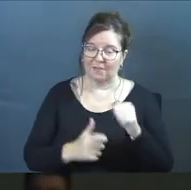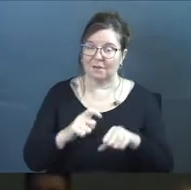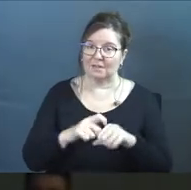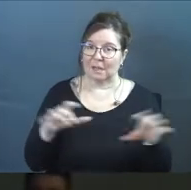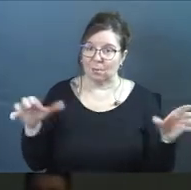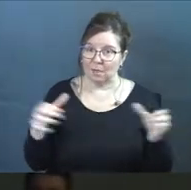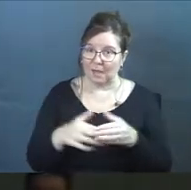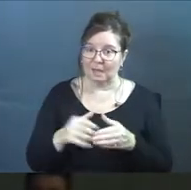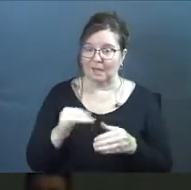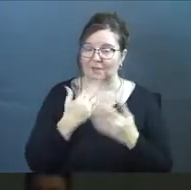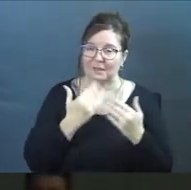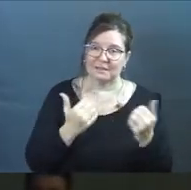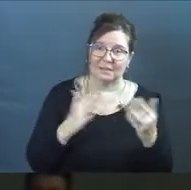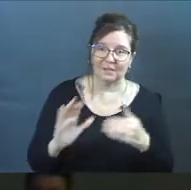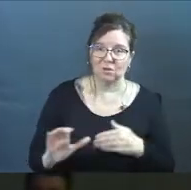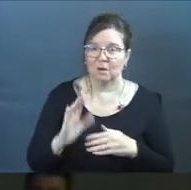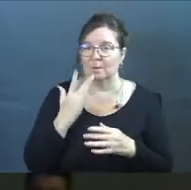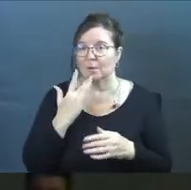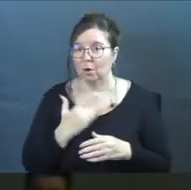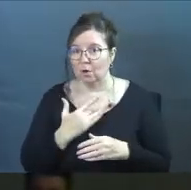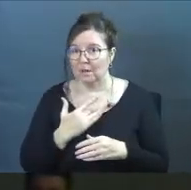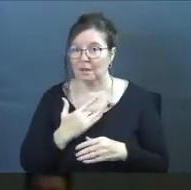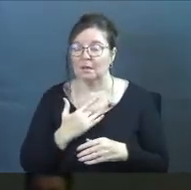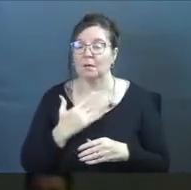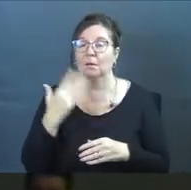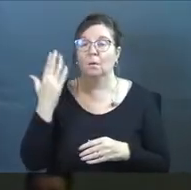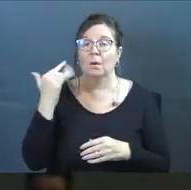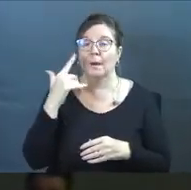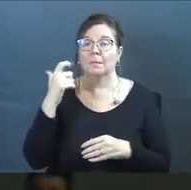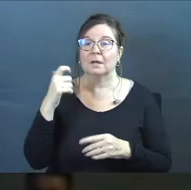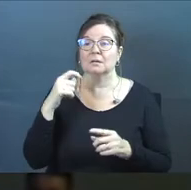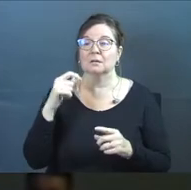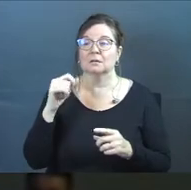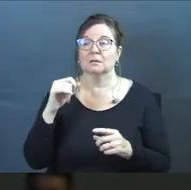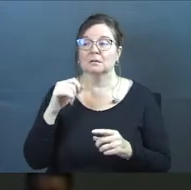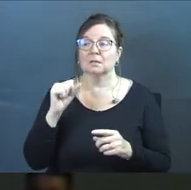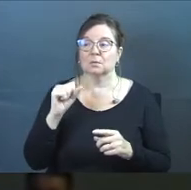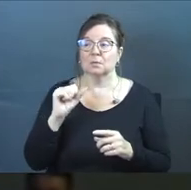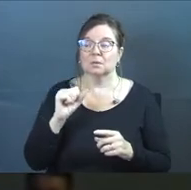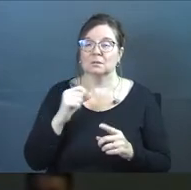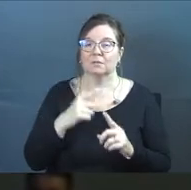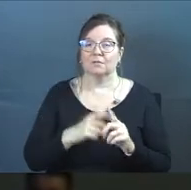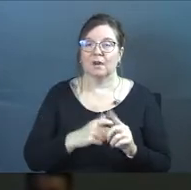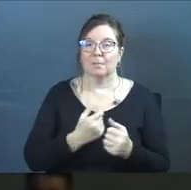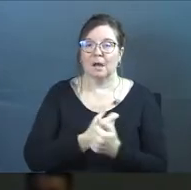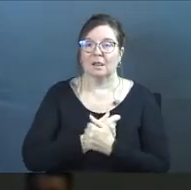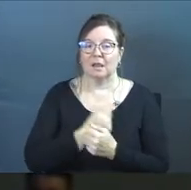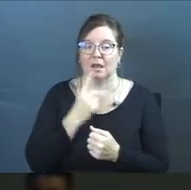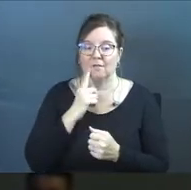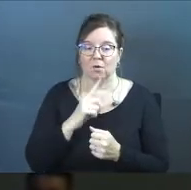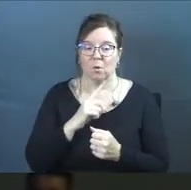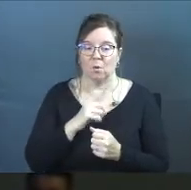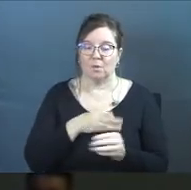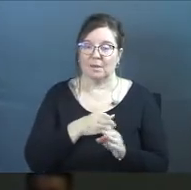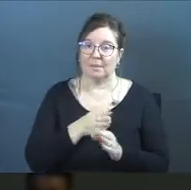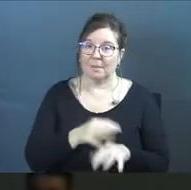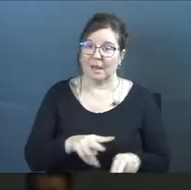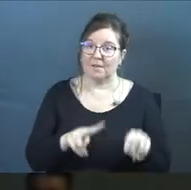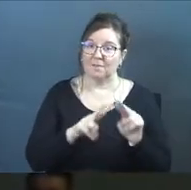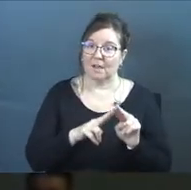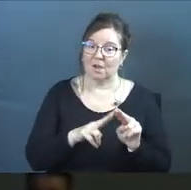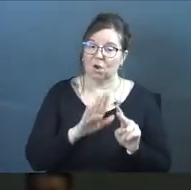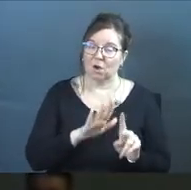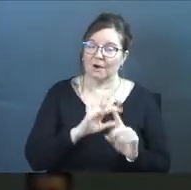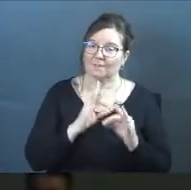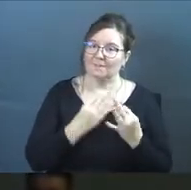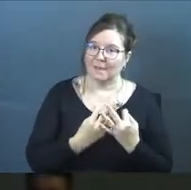time we would gather, whether it's Thanksgiving, Christmas, birthday, is because it was out of a love for the core value, which is